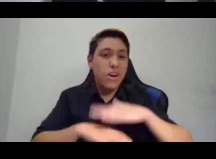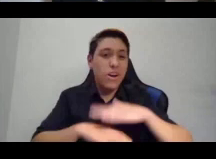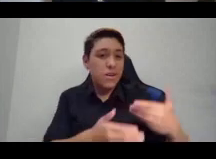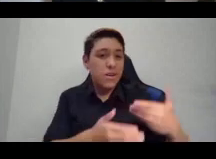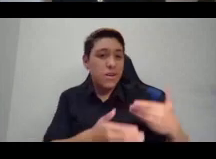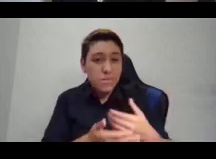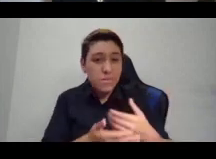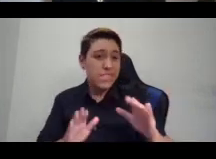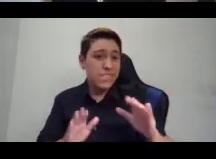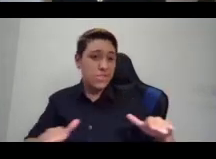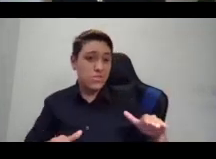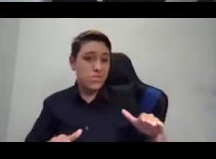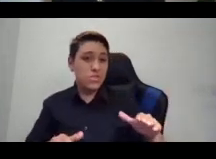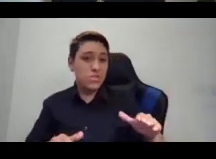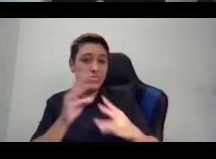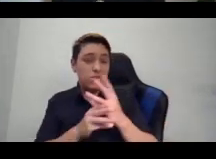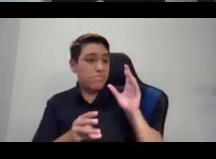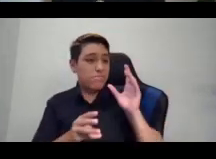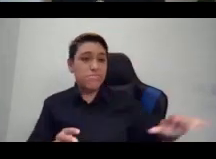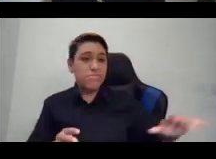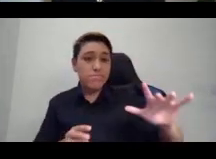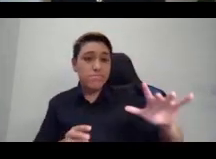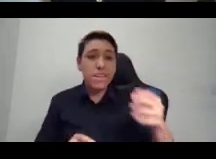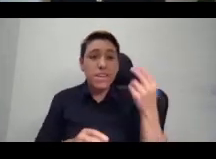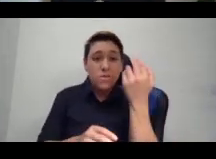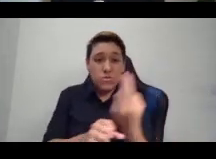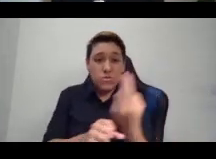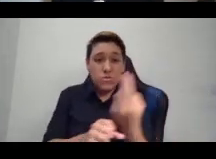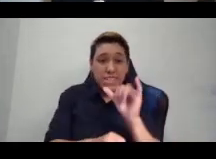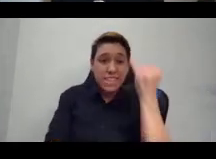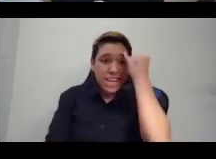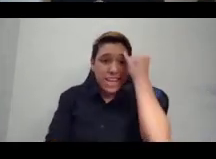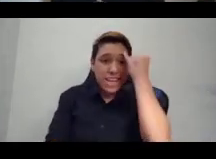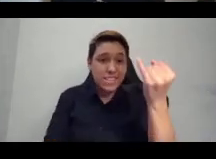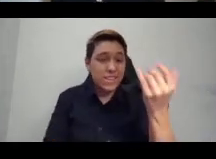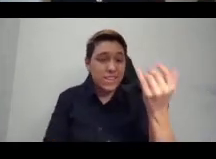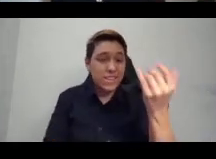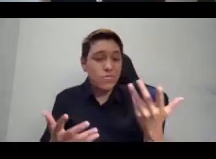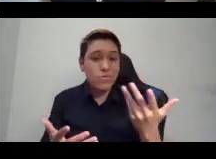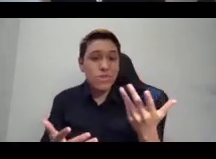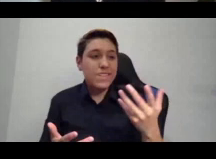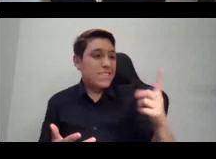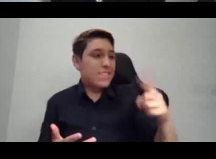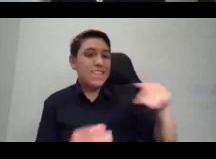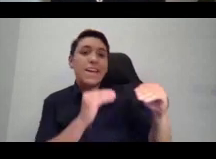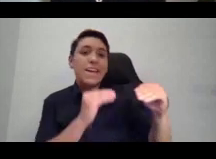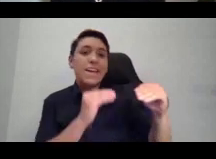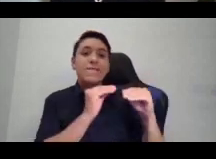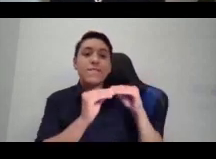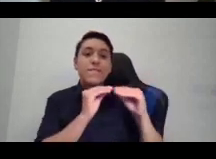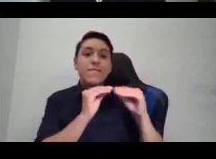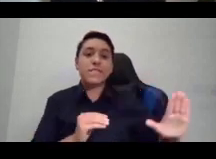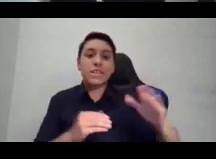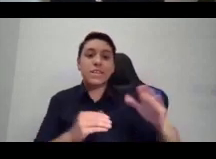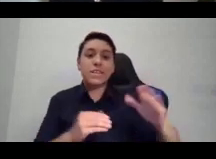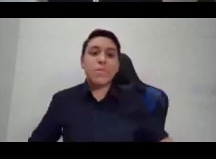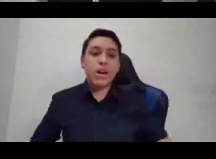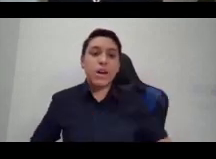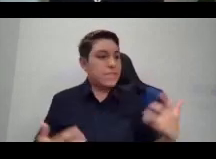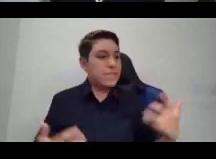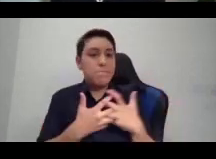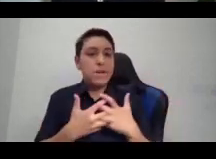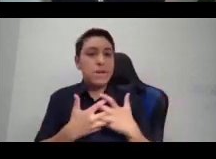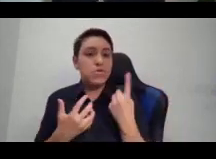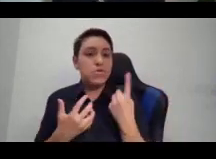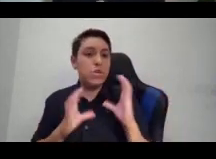the idea that they are fixing their bodies so that they can fit into this one of two, your entire life